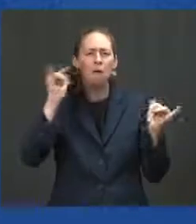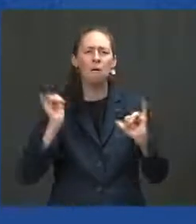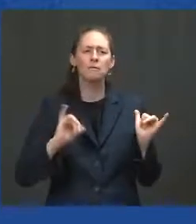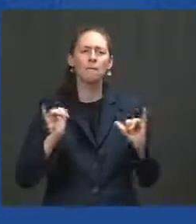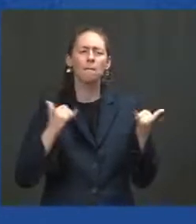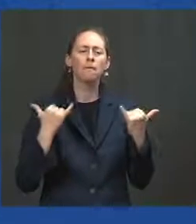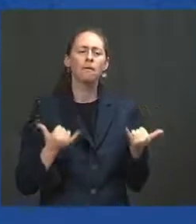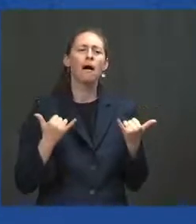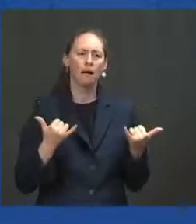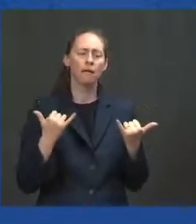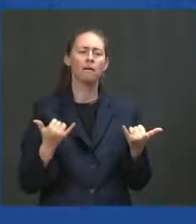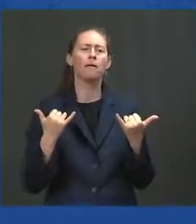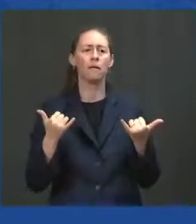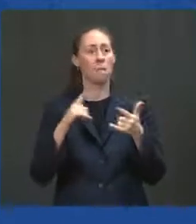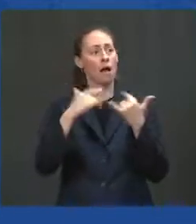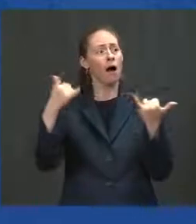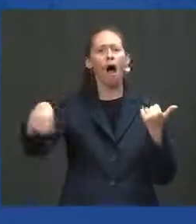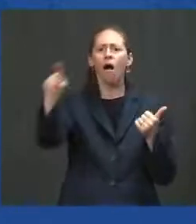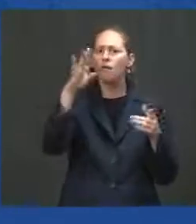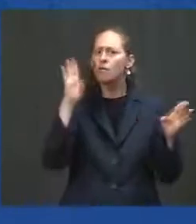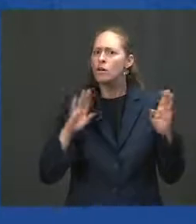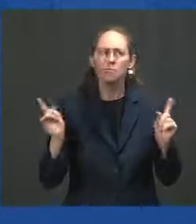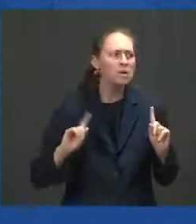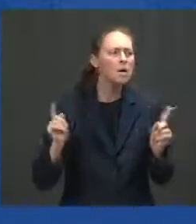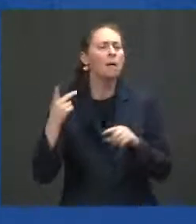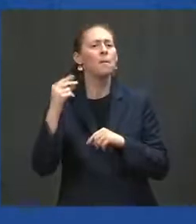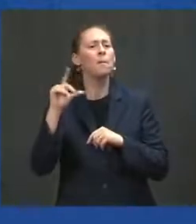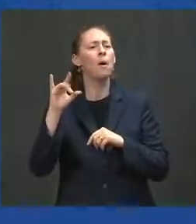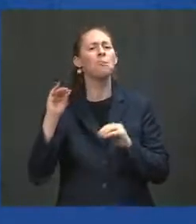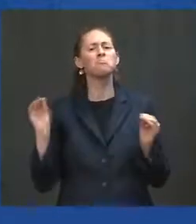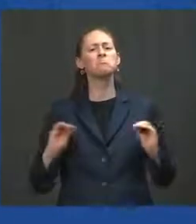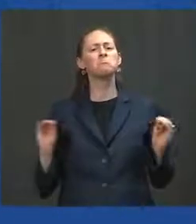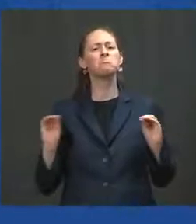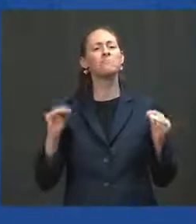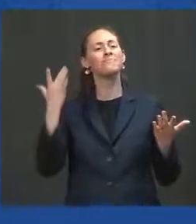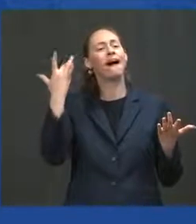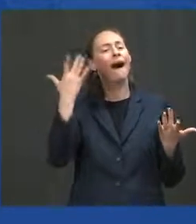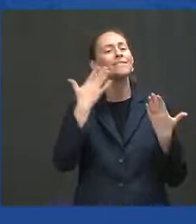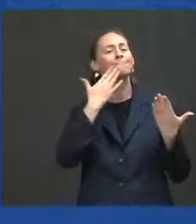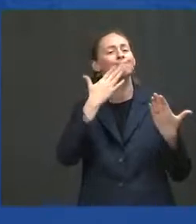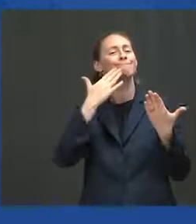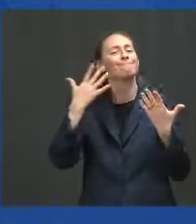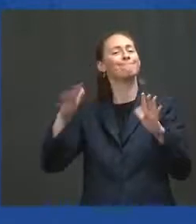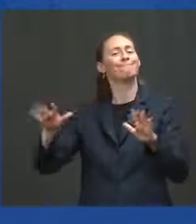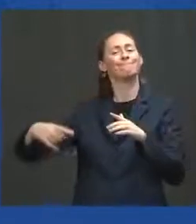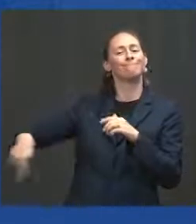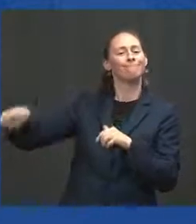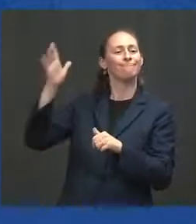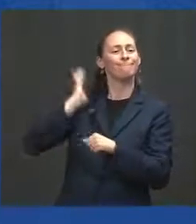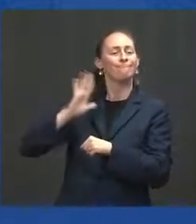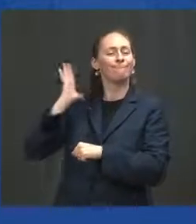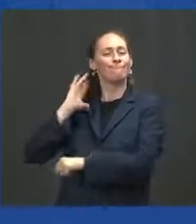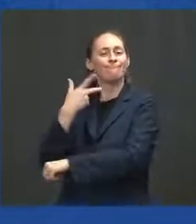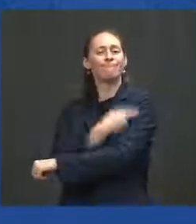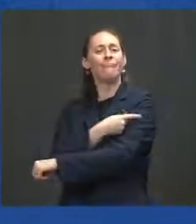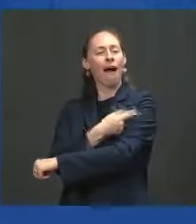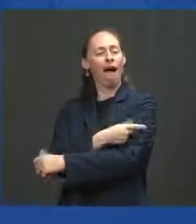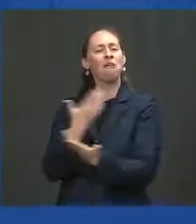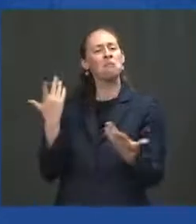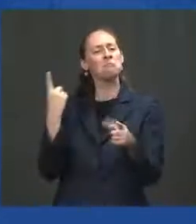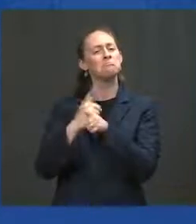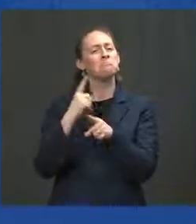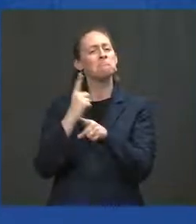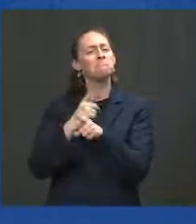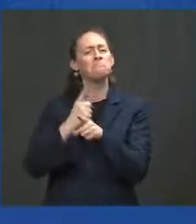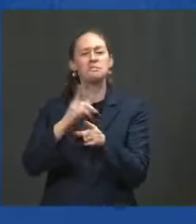mumps, and rubella today is because of vaccines. It only makes sense to require a vaccine to stop the spread of